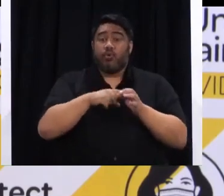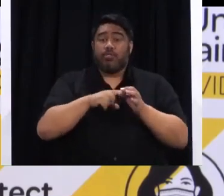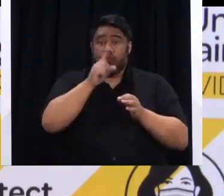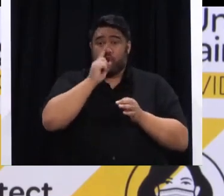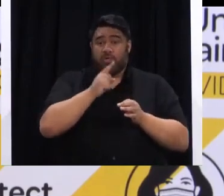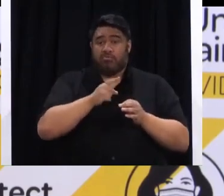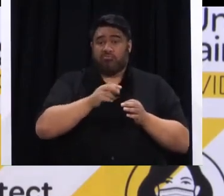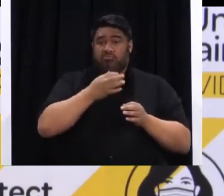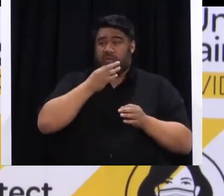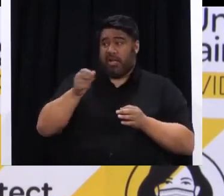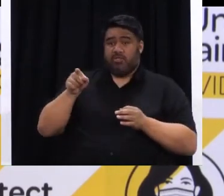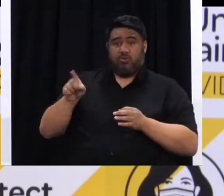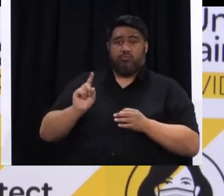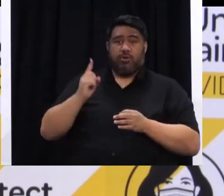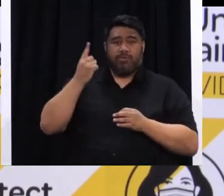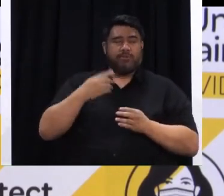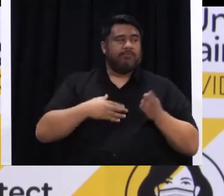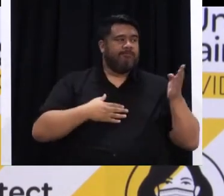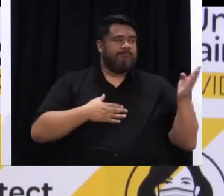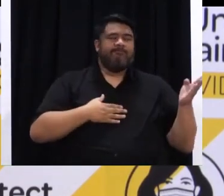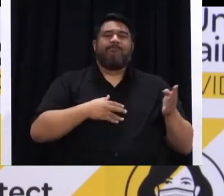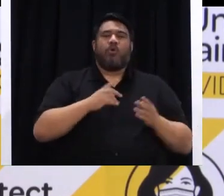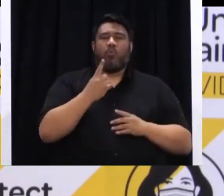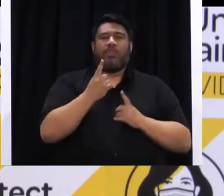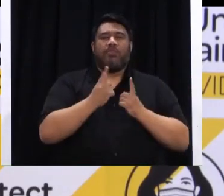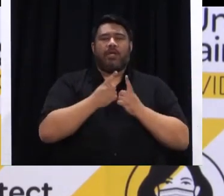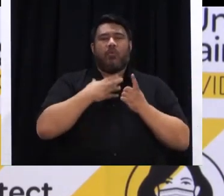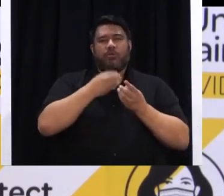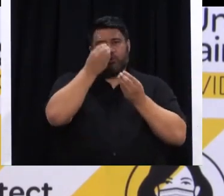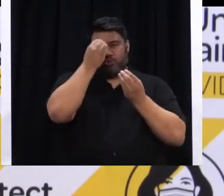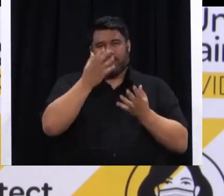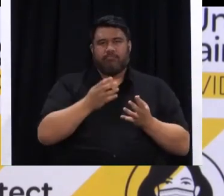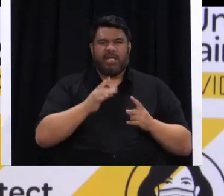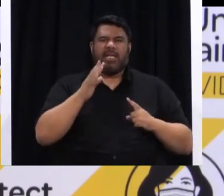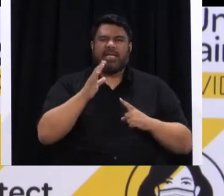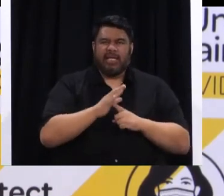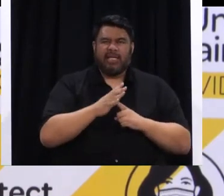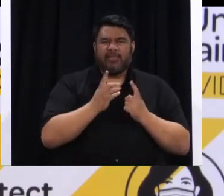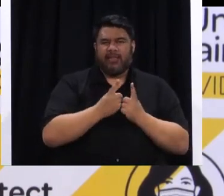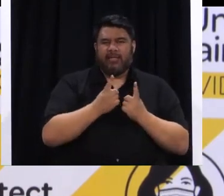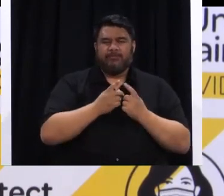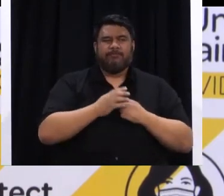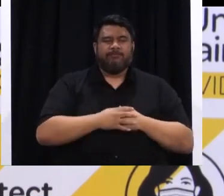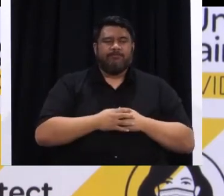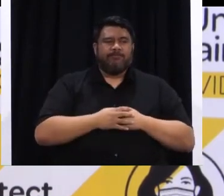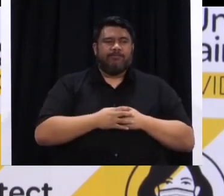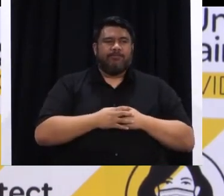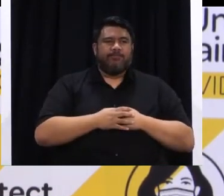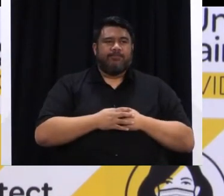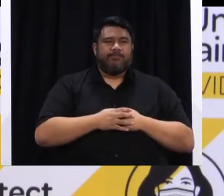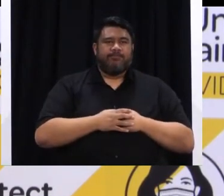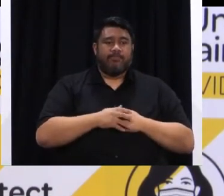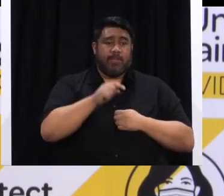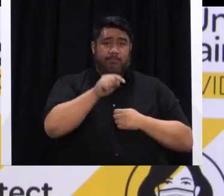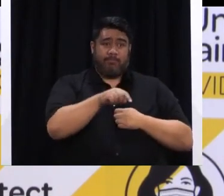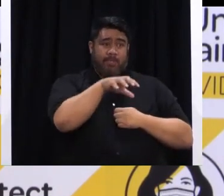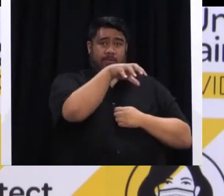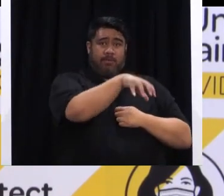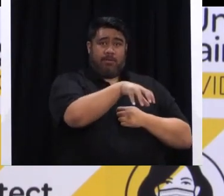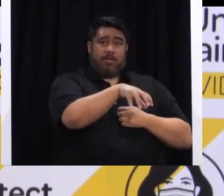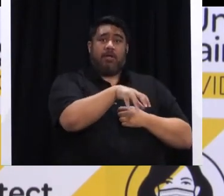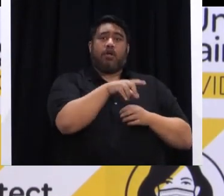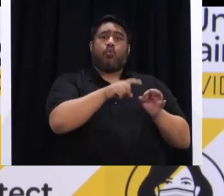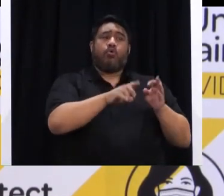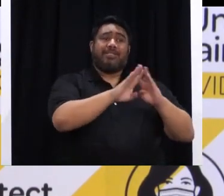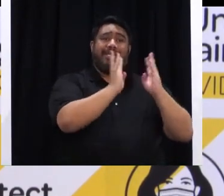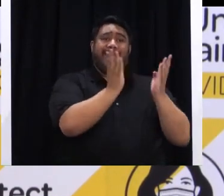I'd be happy to speak to that. I think the key point I'd like to make is that there is clinical expertise on site in all our quarantine